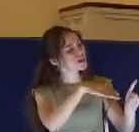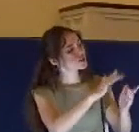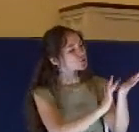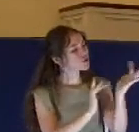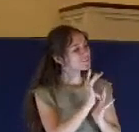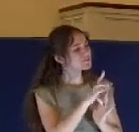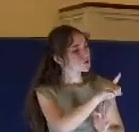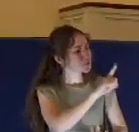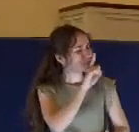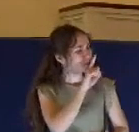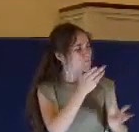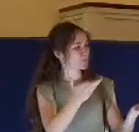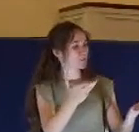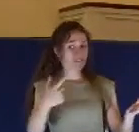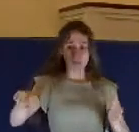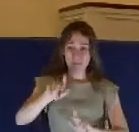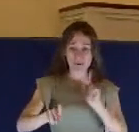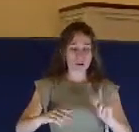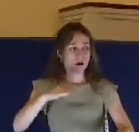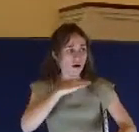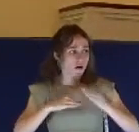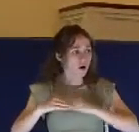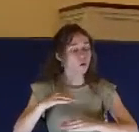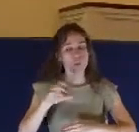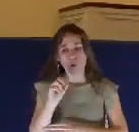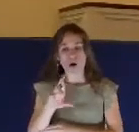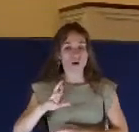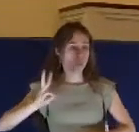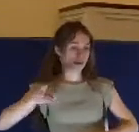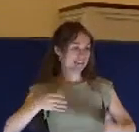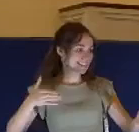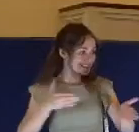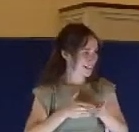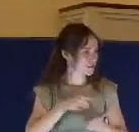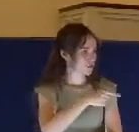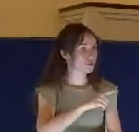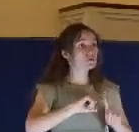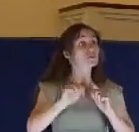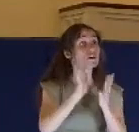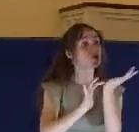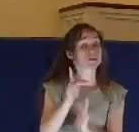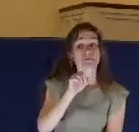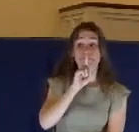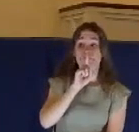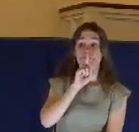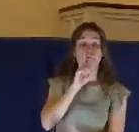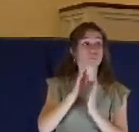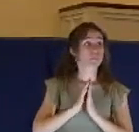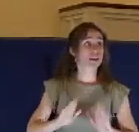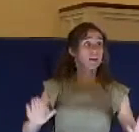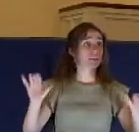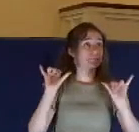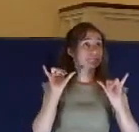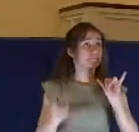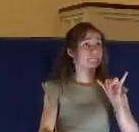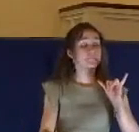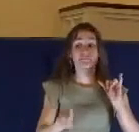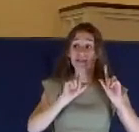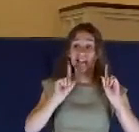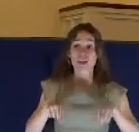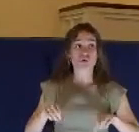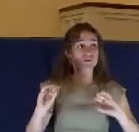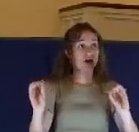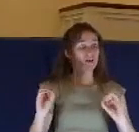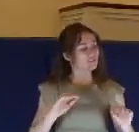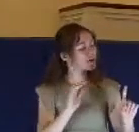witness against thee? But he held his peace and answered nothing. Again the high priest asked him and said unto him, Art